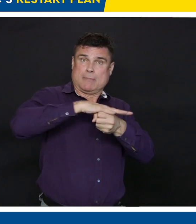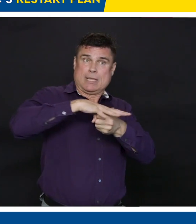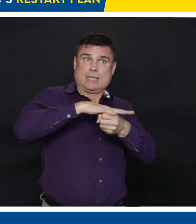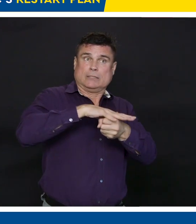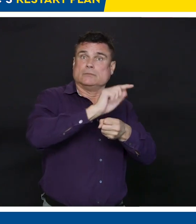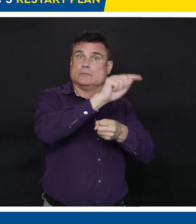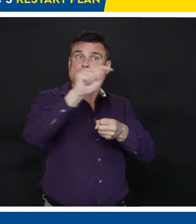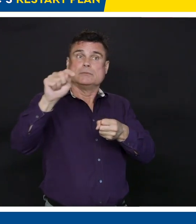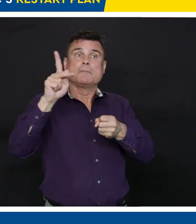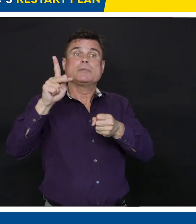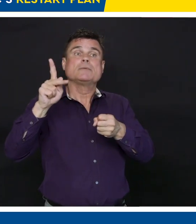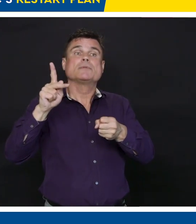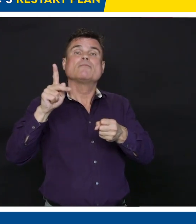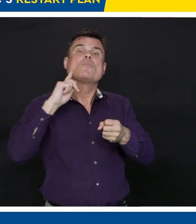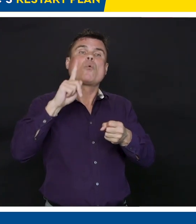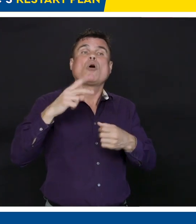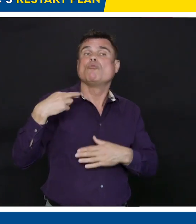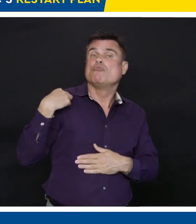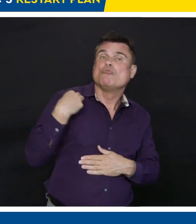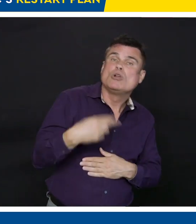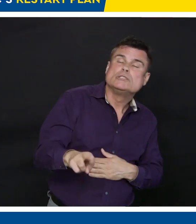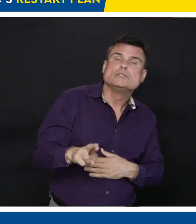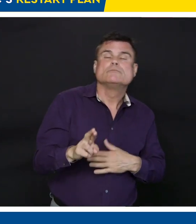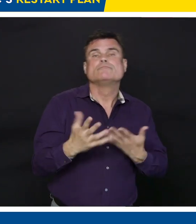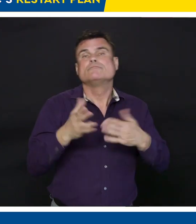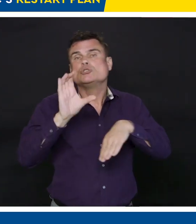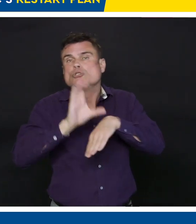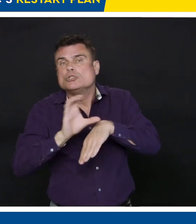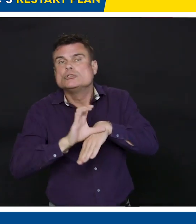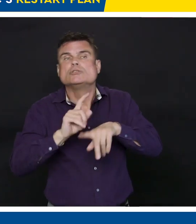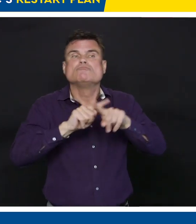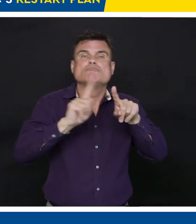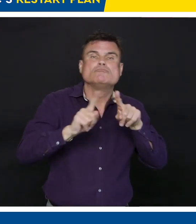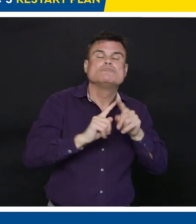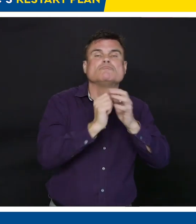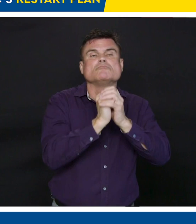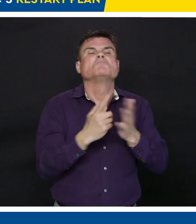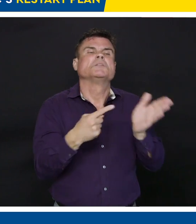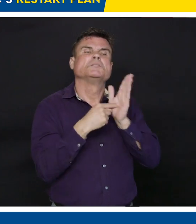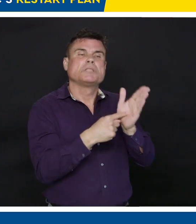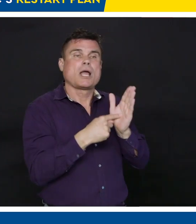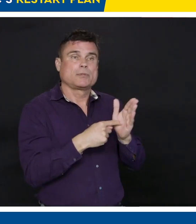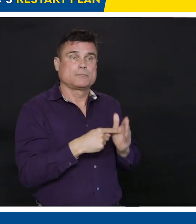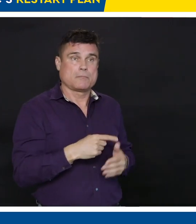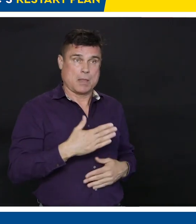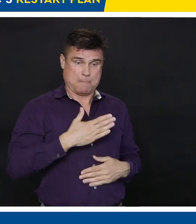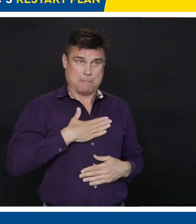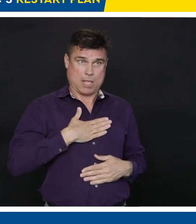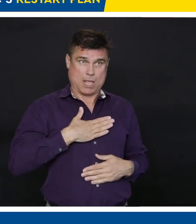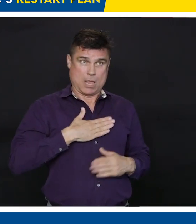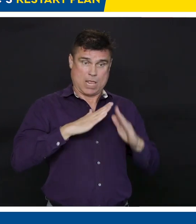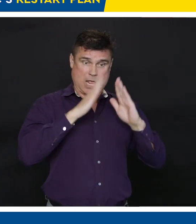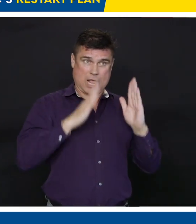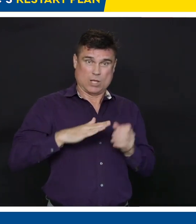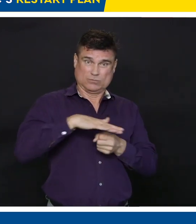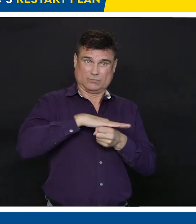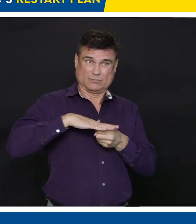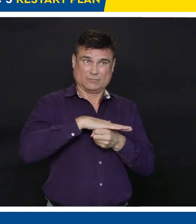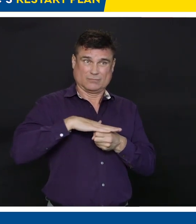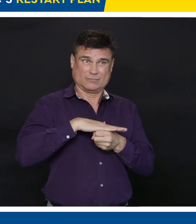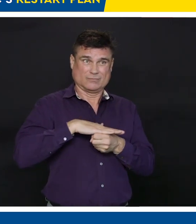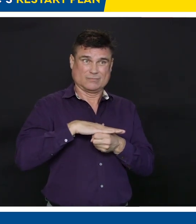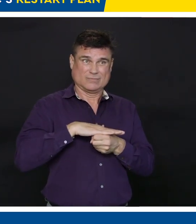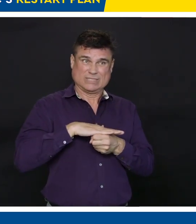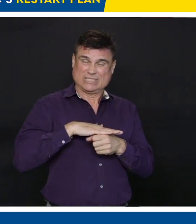how I can't have more than six people in my house, but a place of worship or a restaurant perhaps